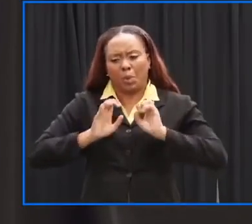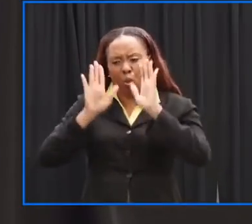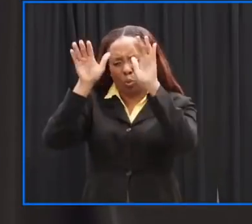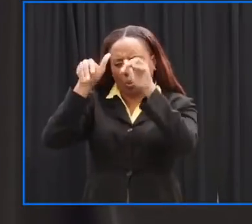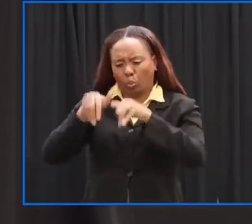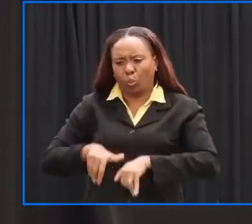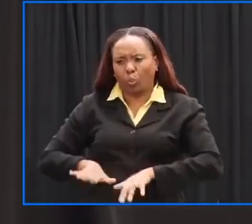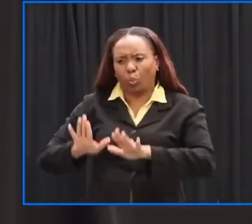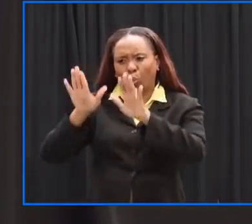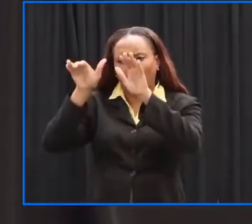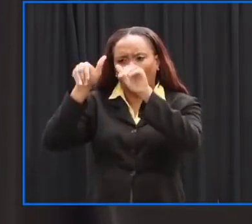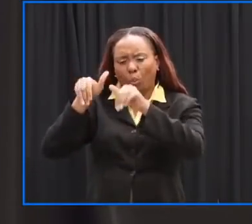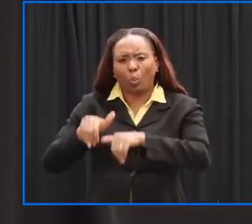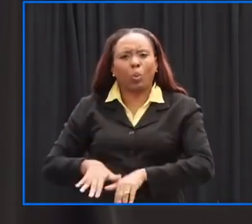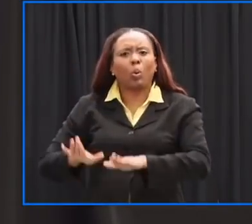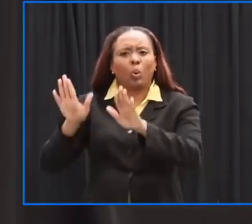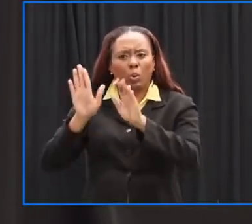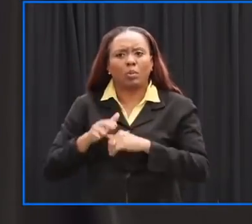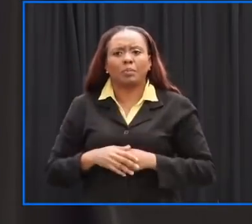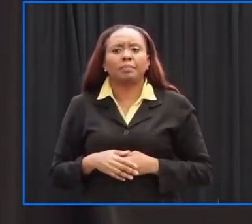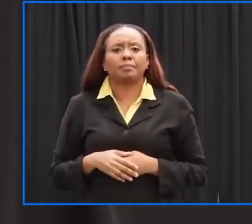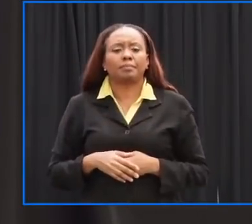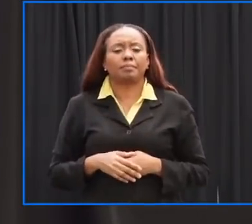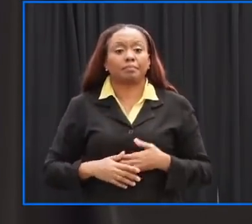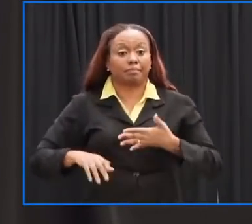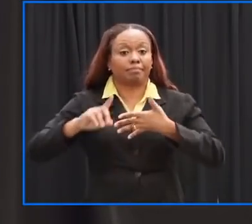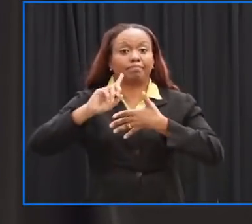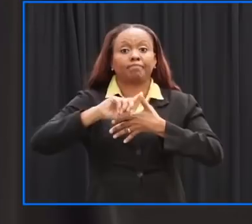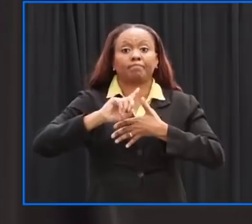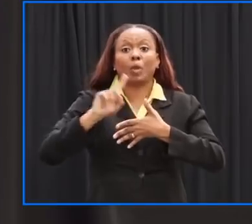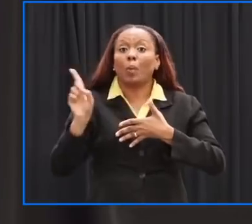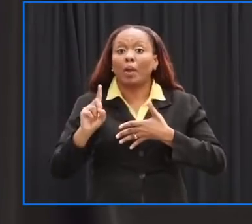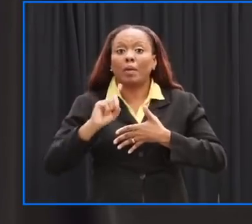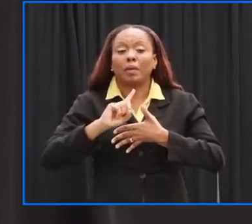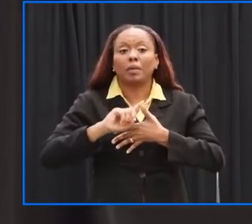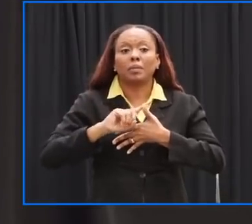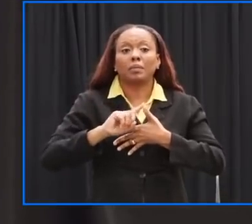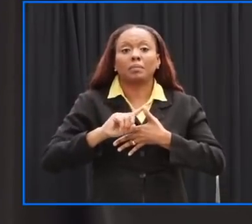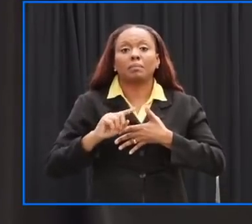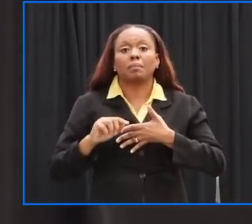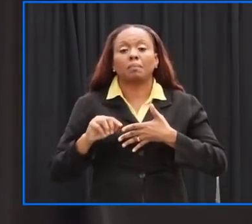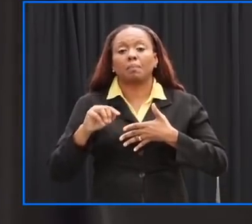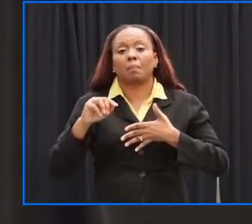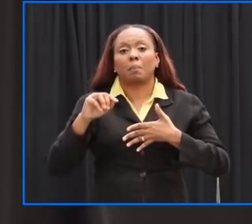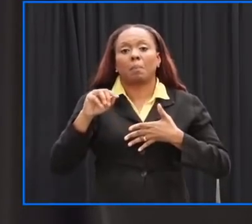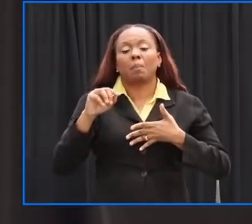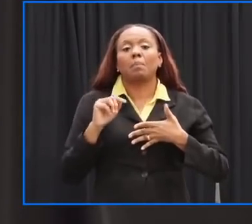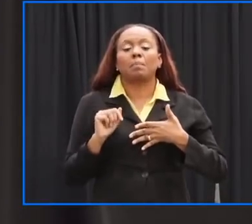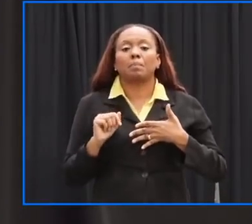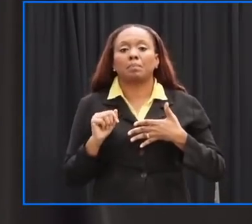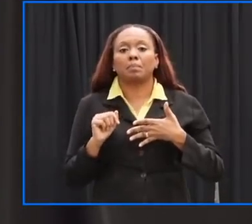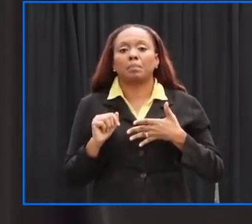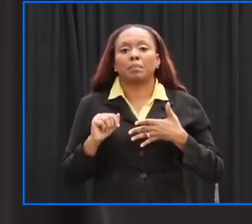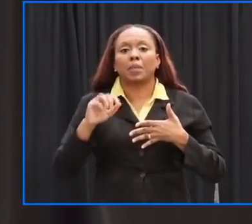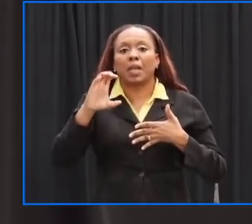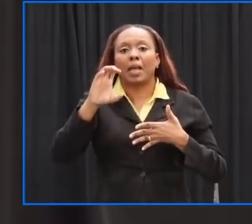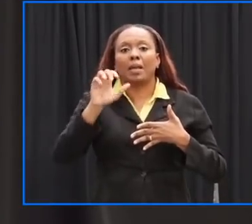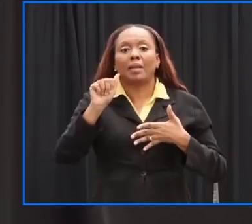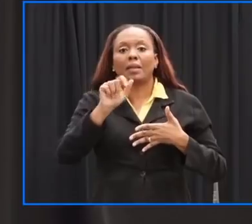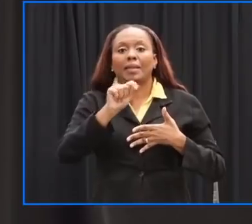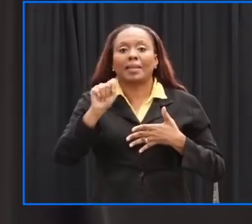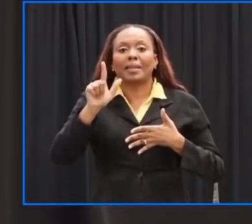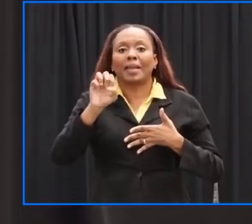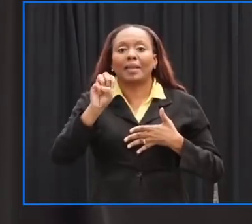especially on the east coast and the southeast coast those areas would be low-lying areas along the coastline such as cattle